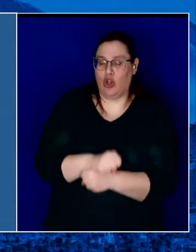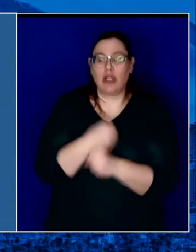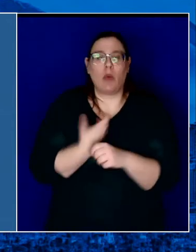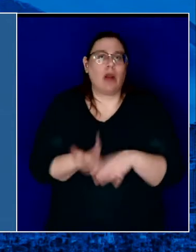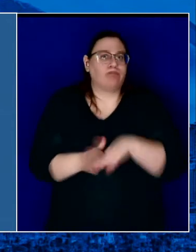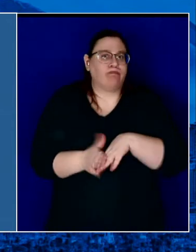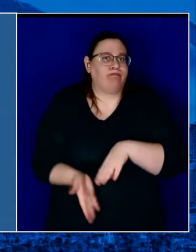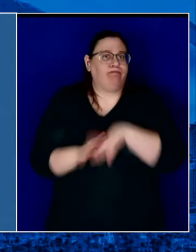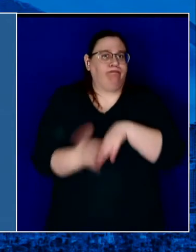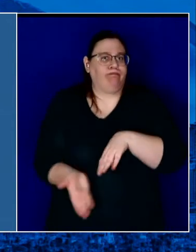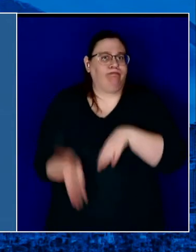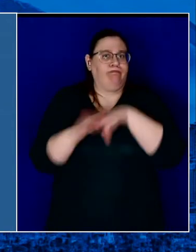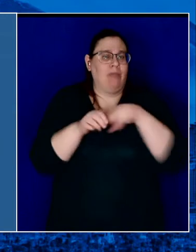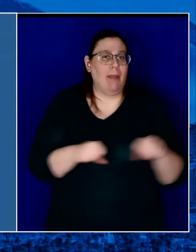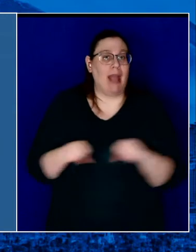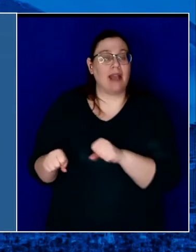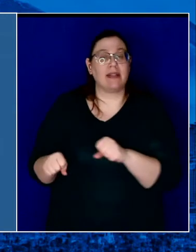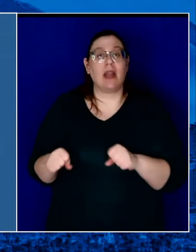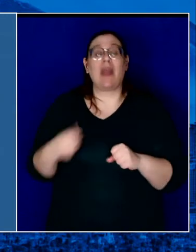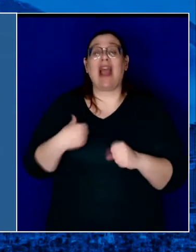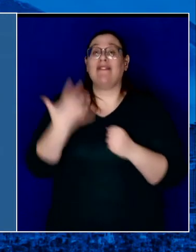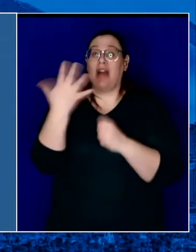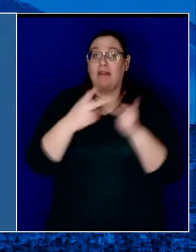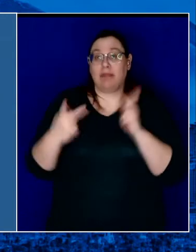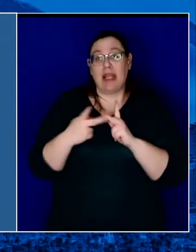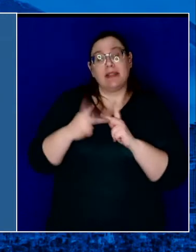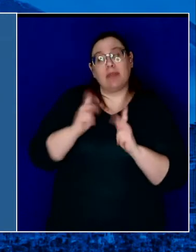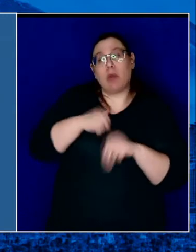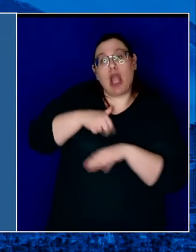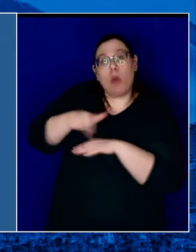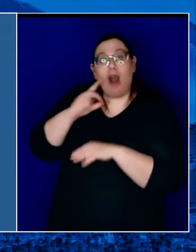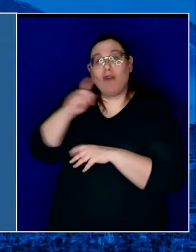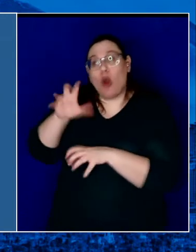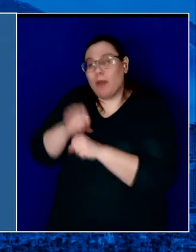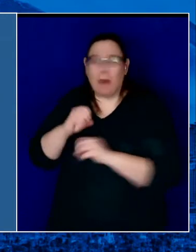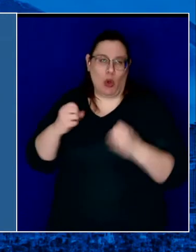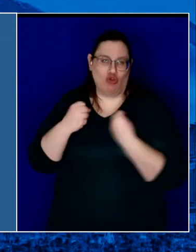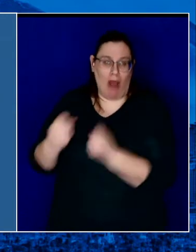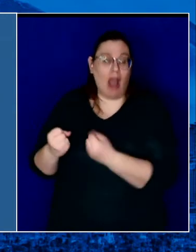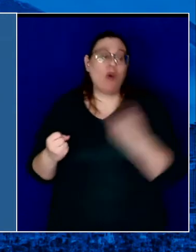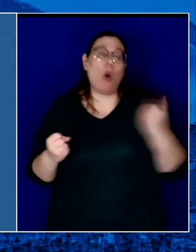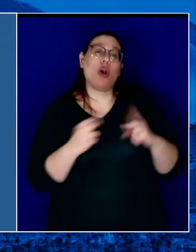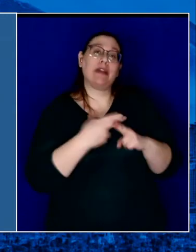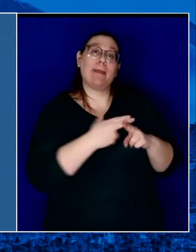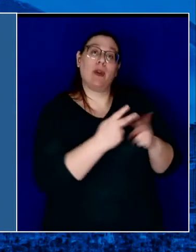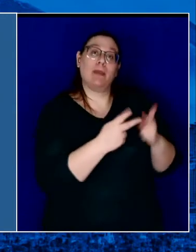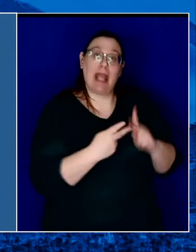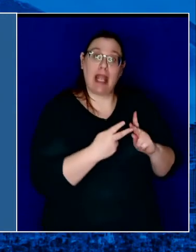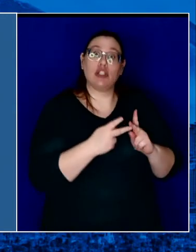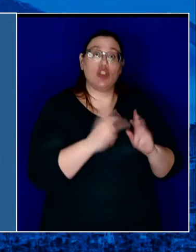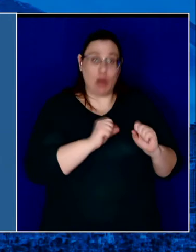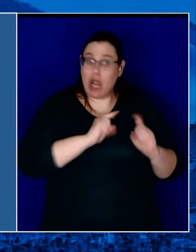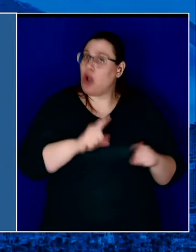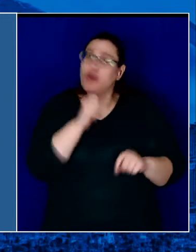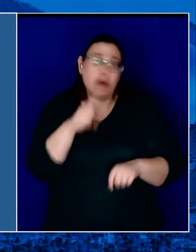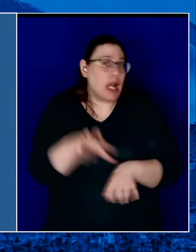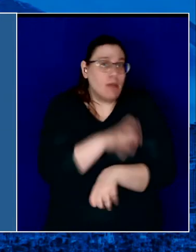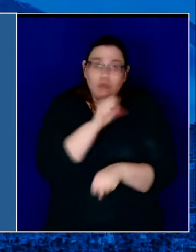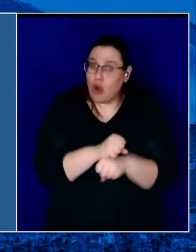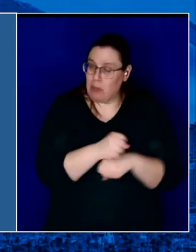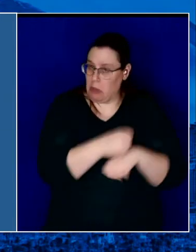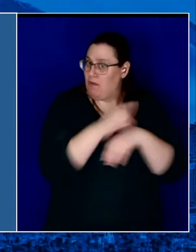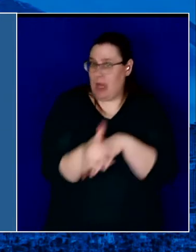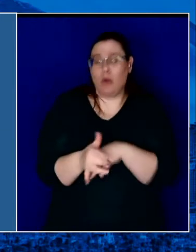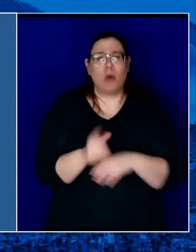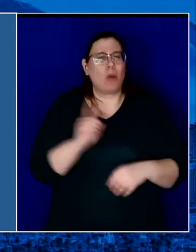capacity. And our five walk-up sites and pop-up sites will take folks without an appointment, and those are still available. You can find